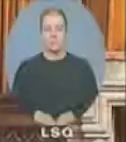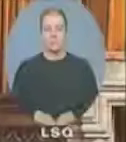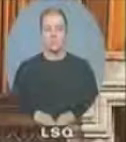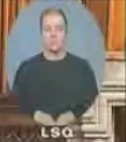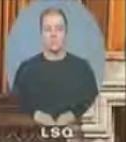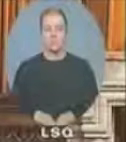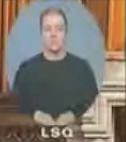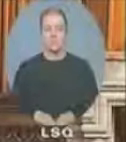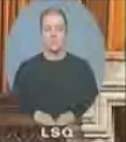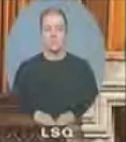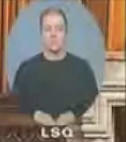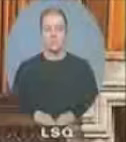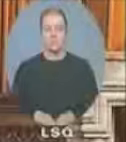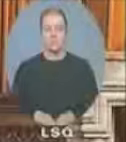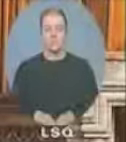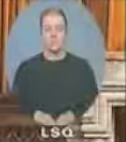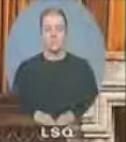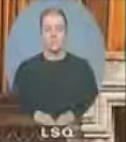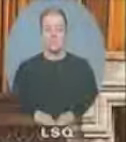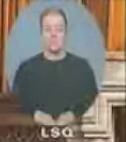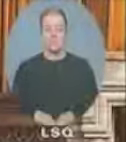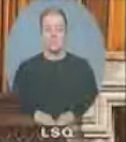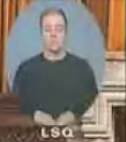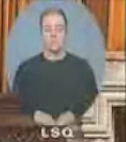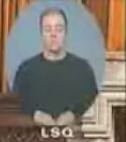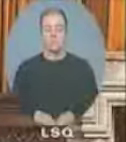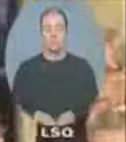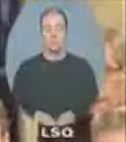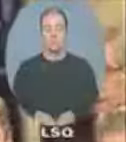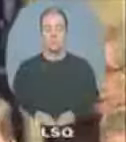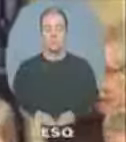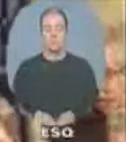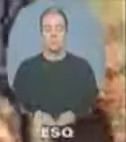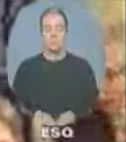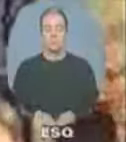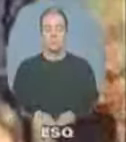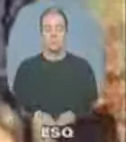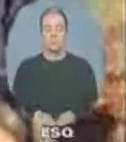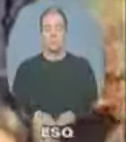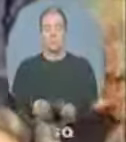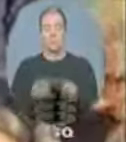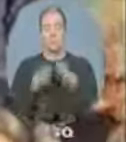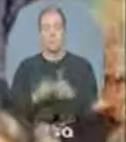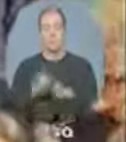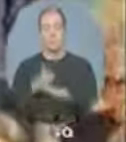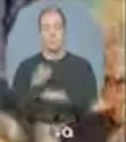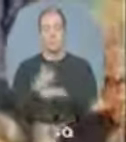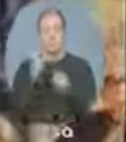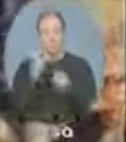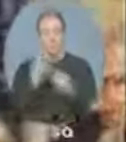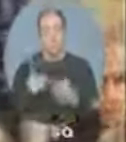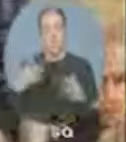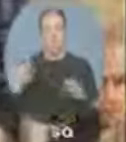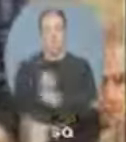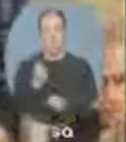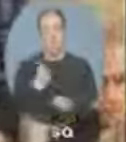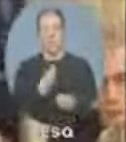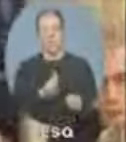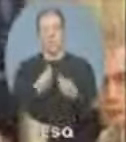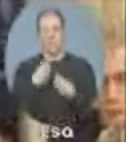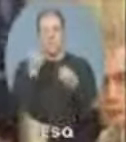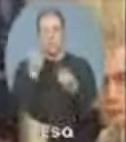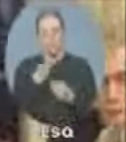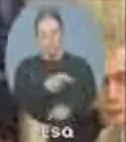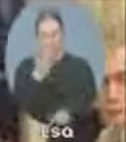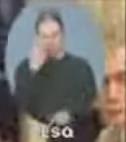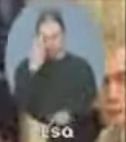Why did it take freedom of information to get this information out? The government has known about this for months. The fact is they